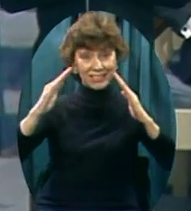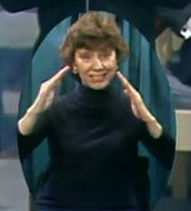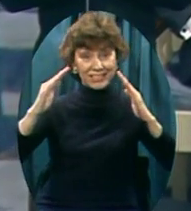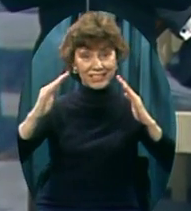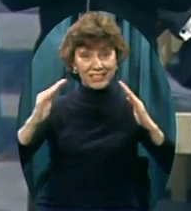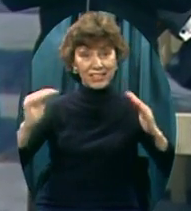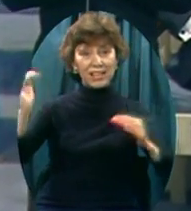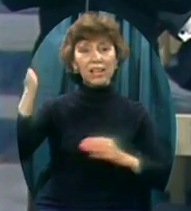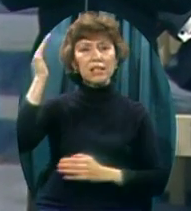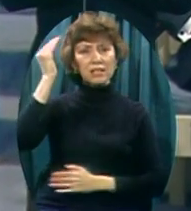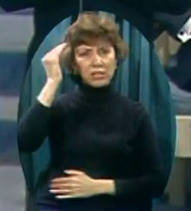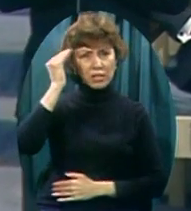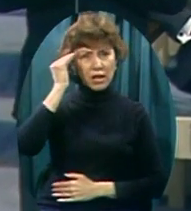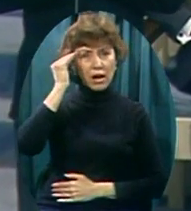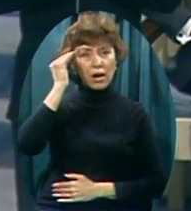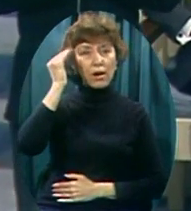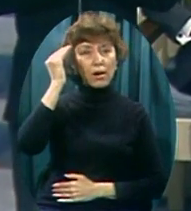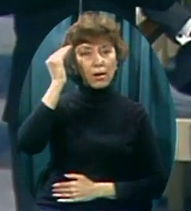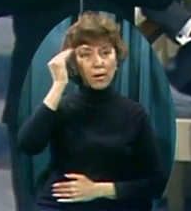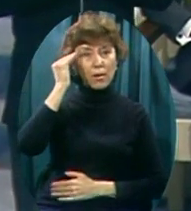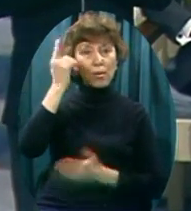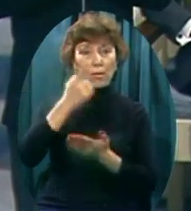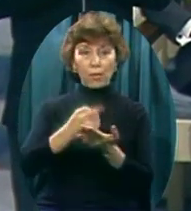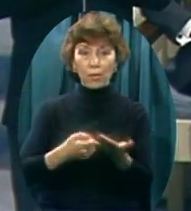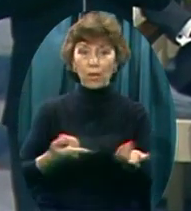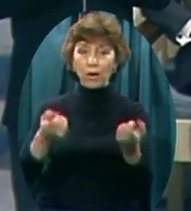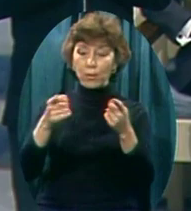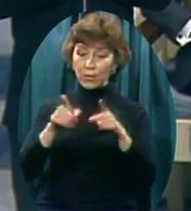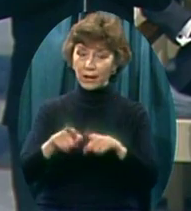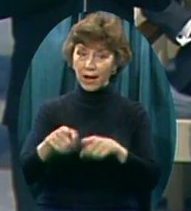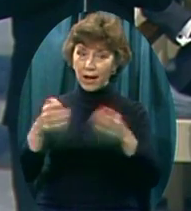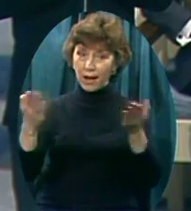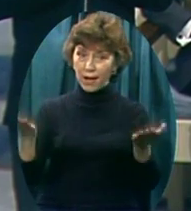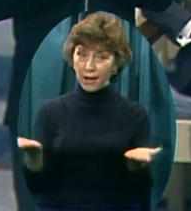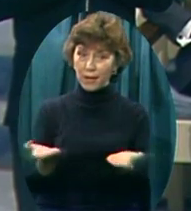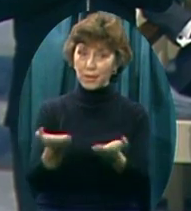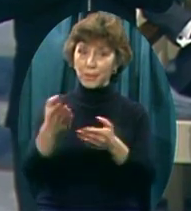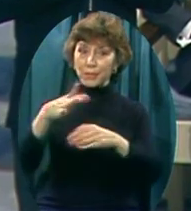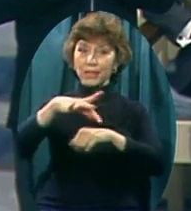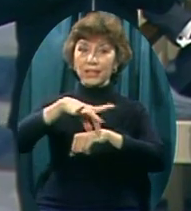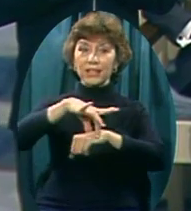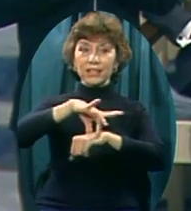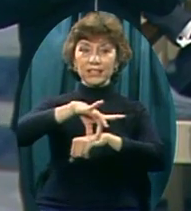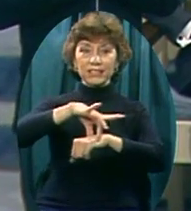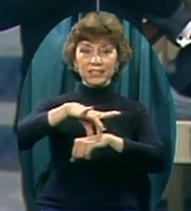Knowing his destiny